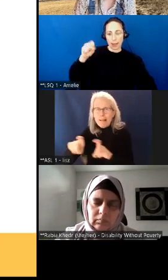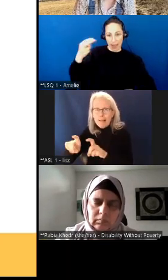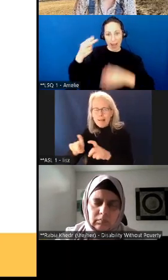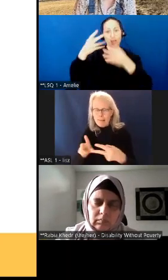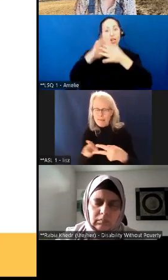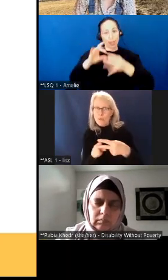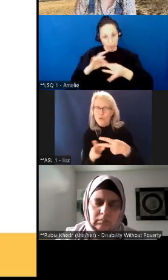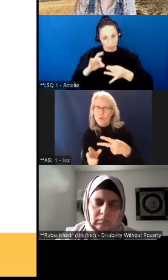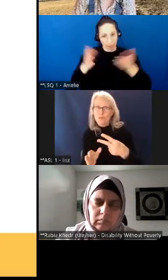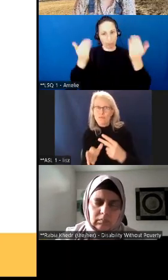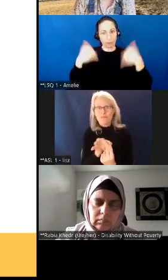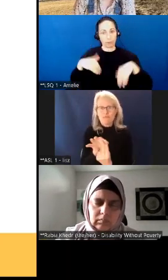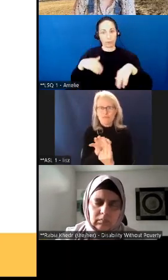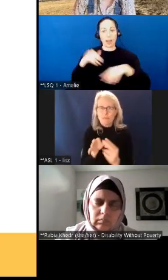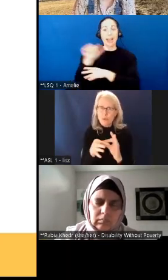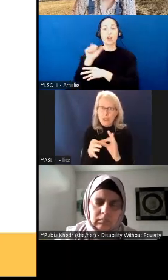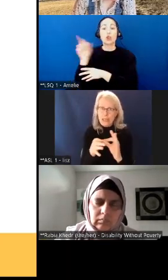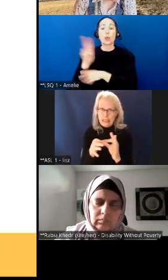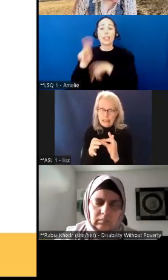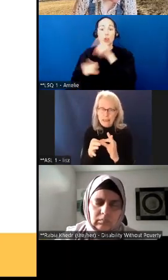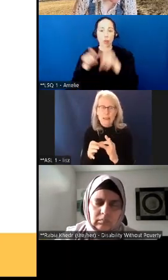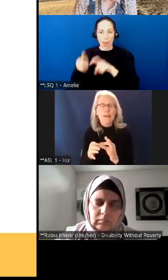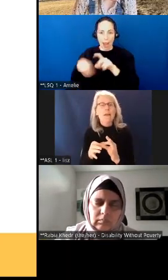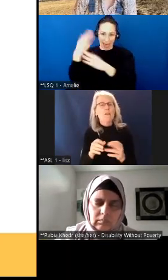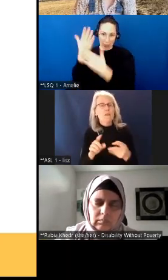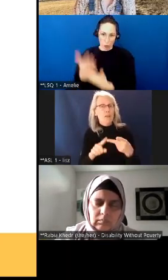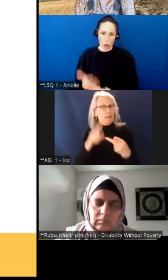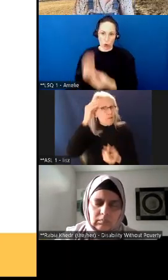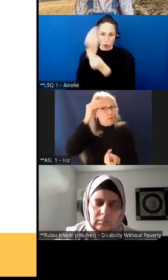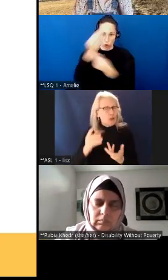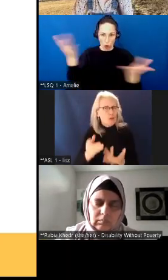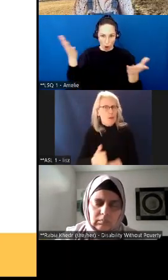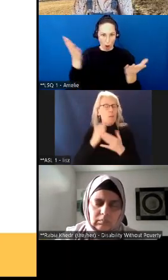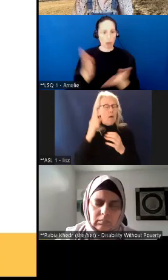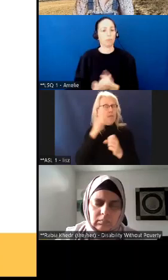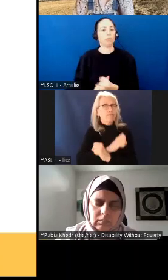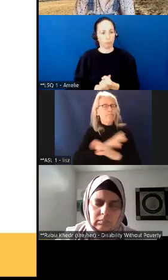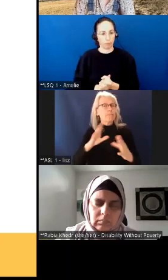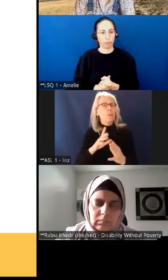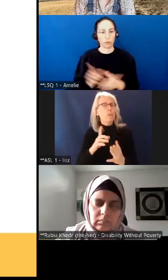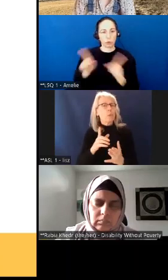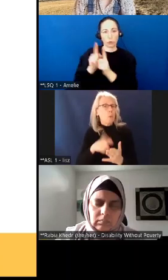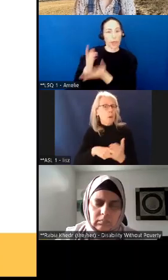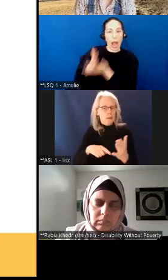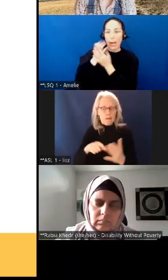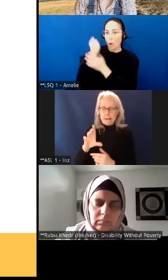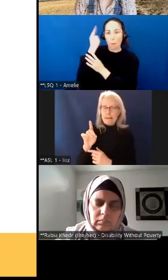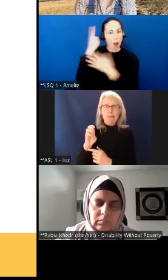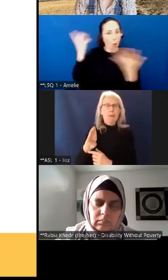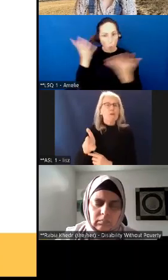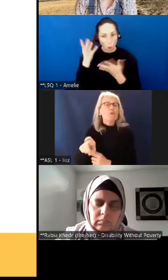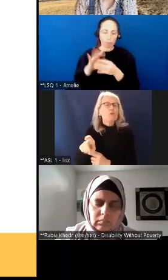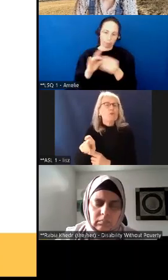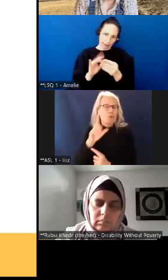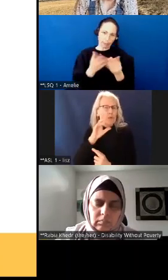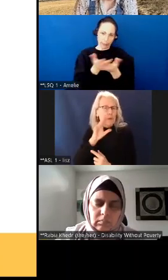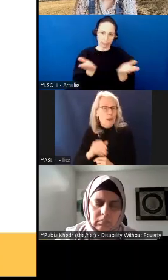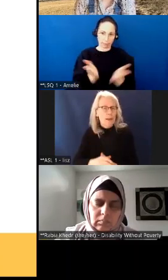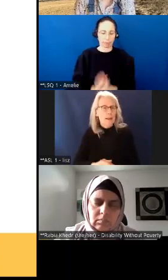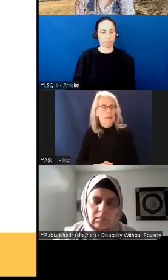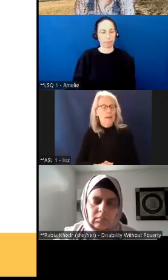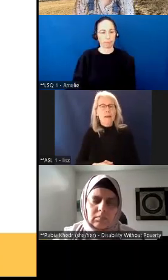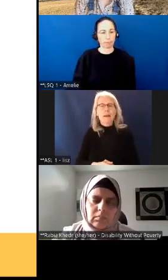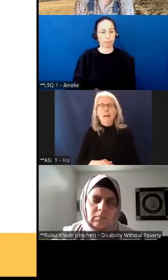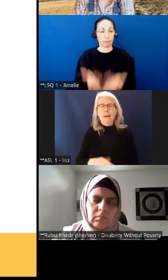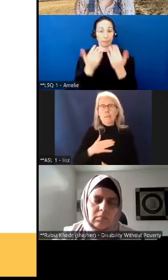and what it's taught us. This morning, I have a service dog called